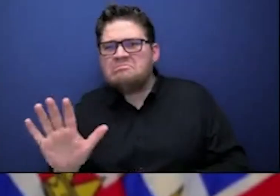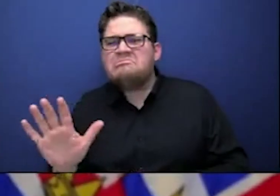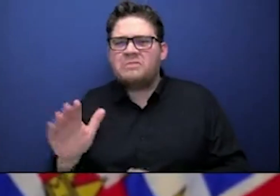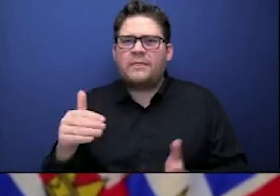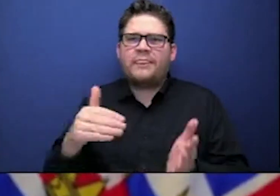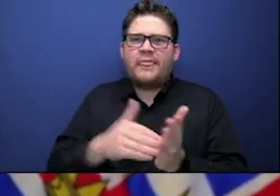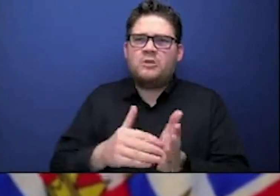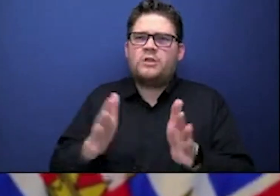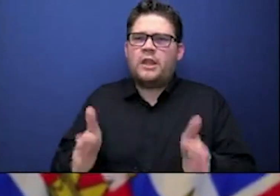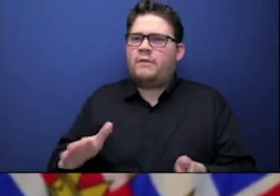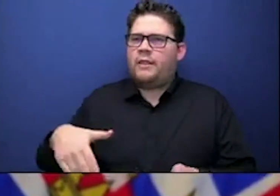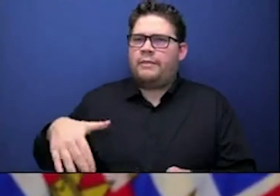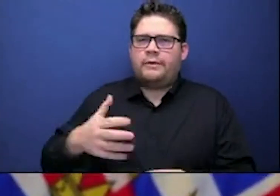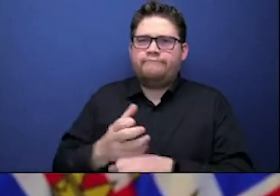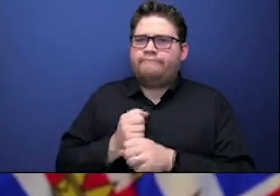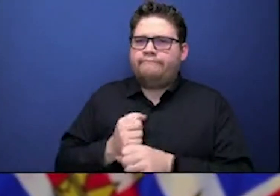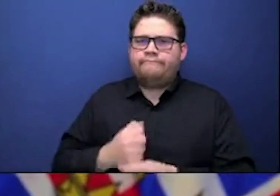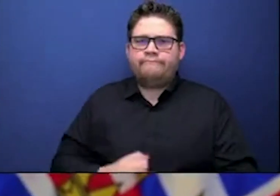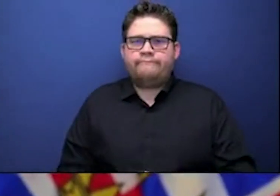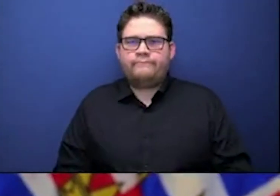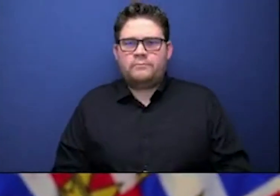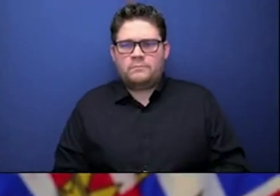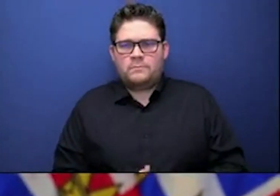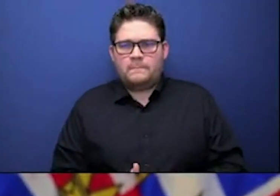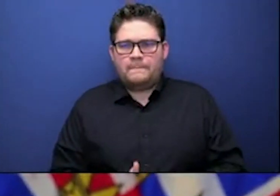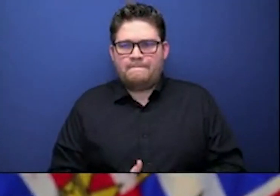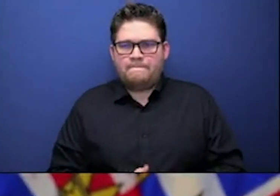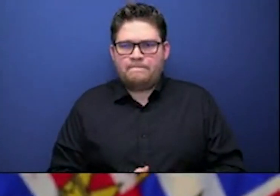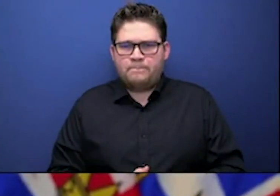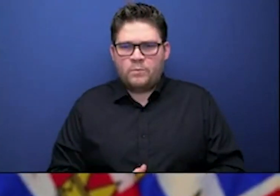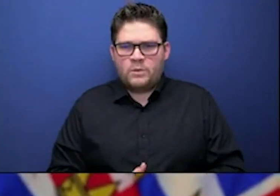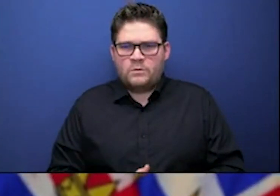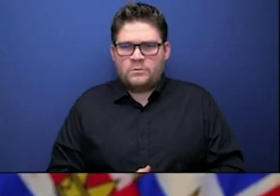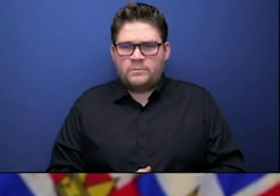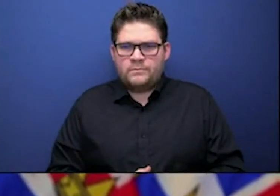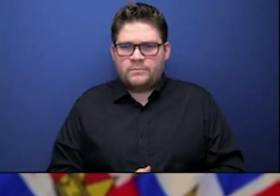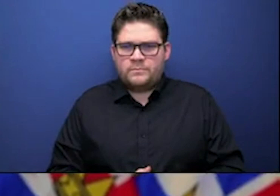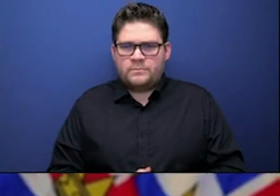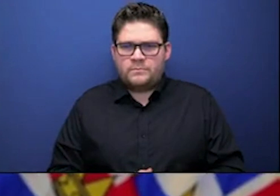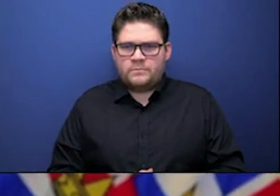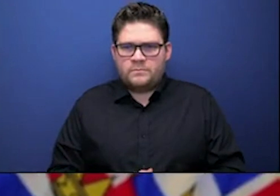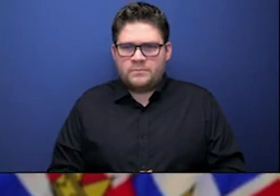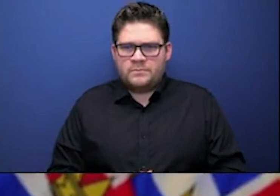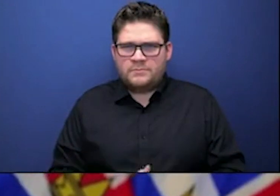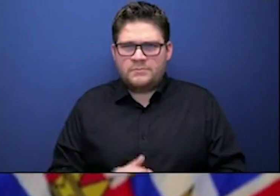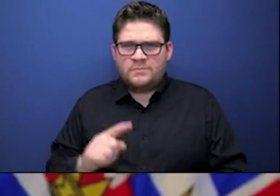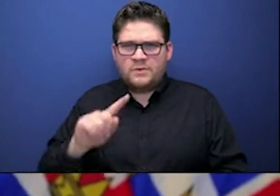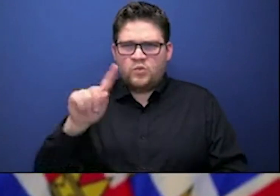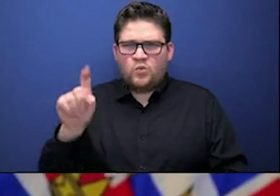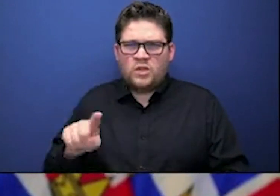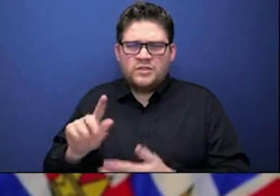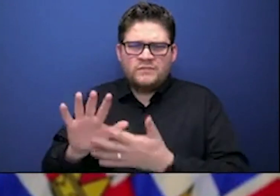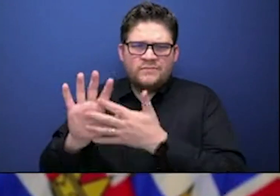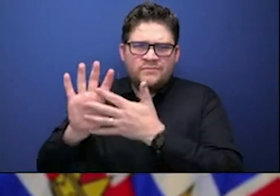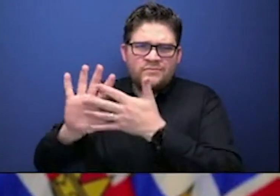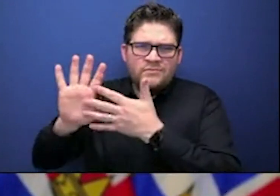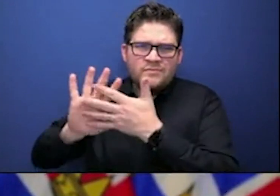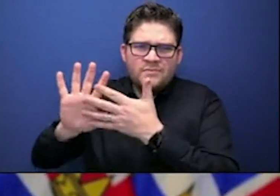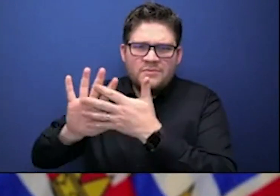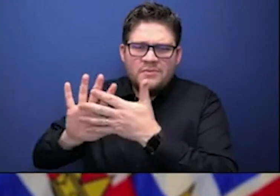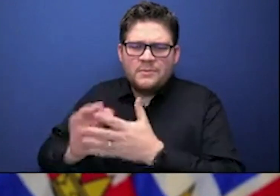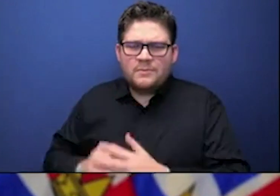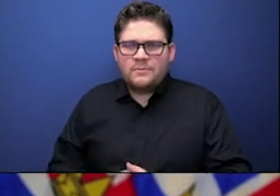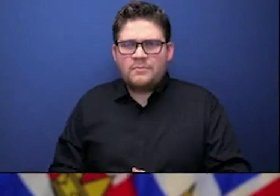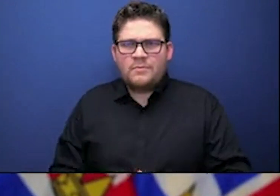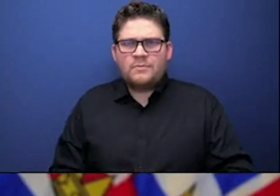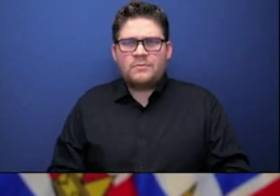Good afternoon, Dr. Henry. Could you get a comment from you, your preliminary assessment, please, of this story out of South Africa